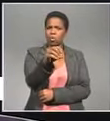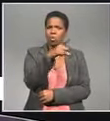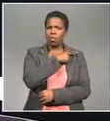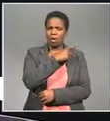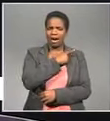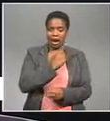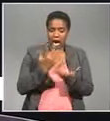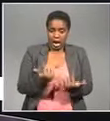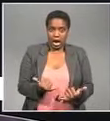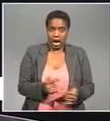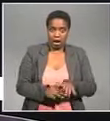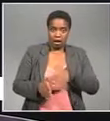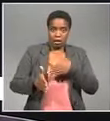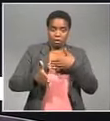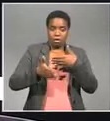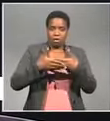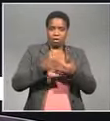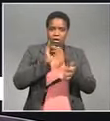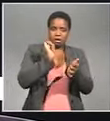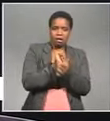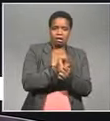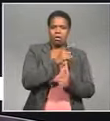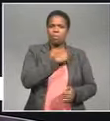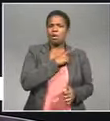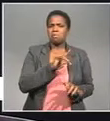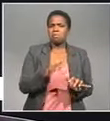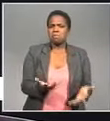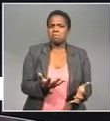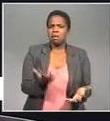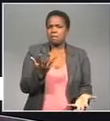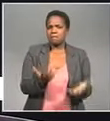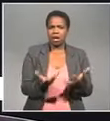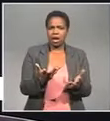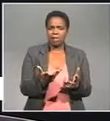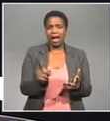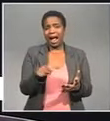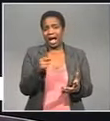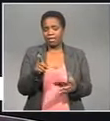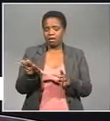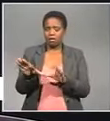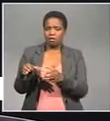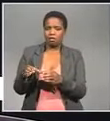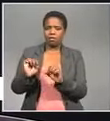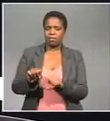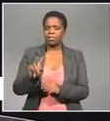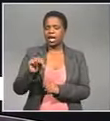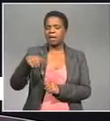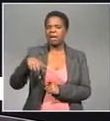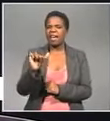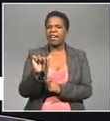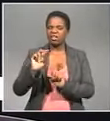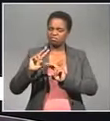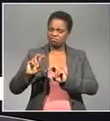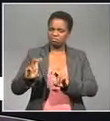immediate prosecution or at least arrests Perhaps another commission can help answer that The Mokoro inquiry is